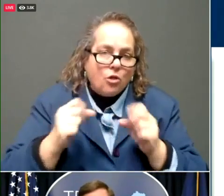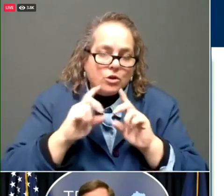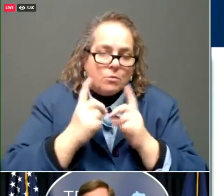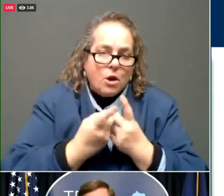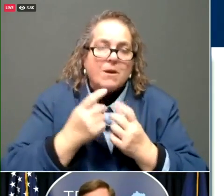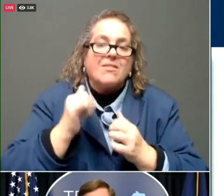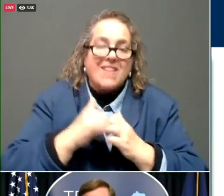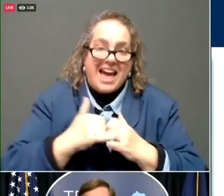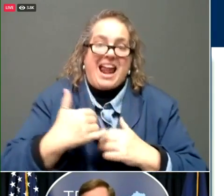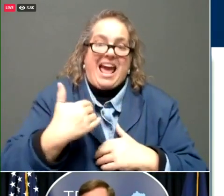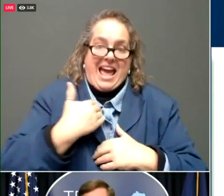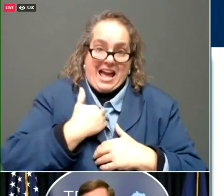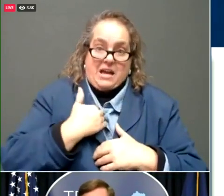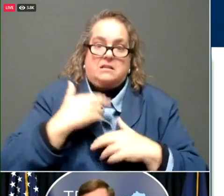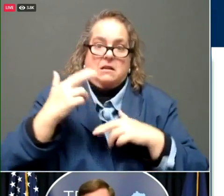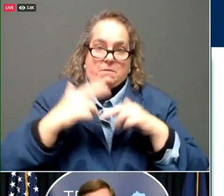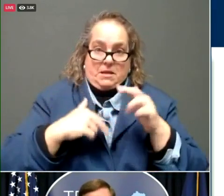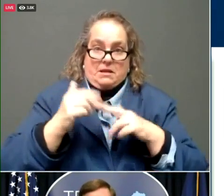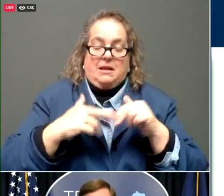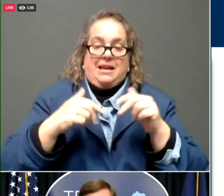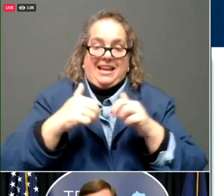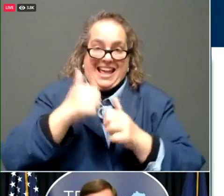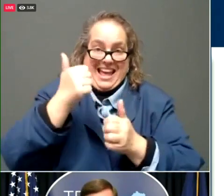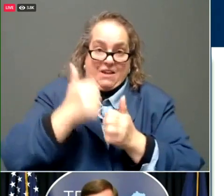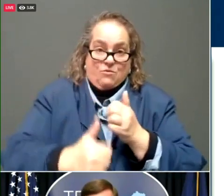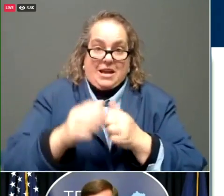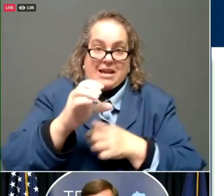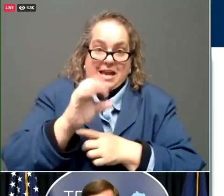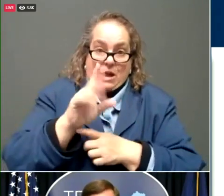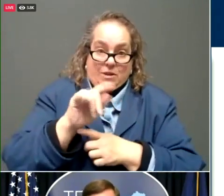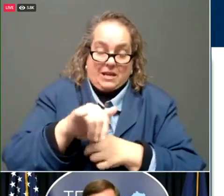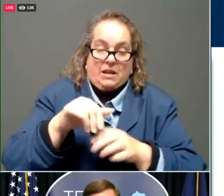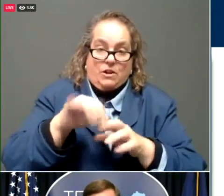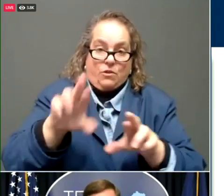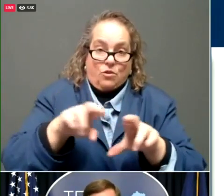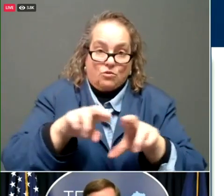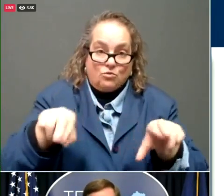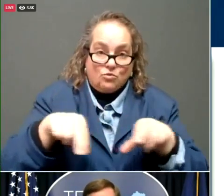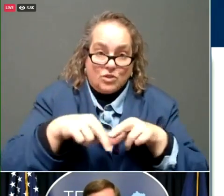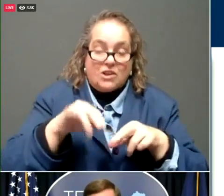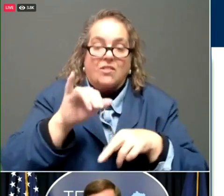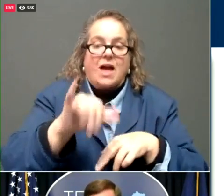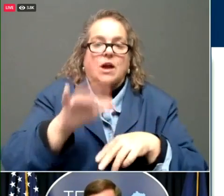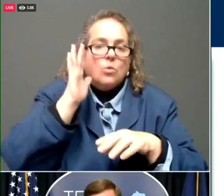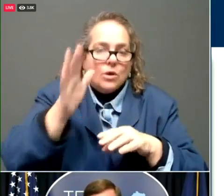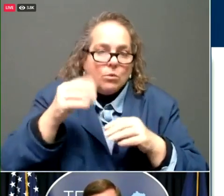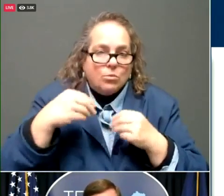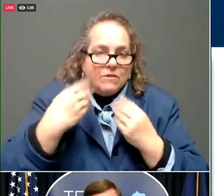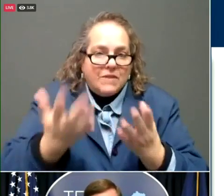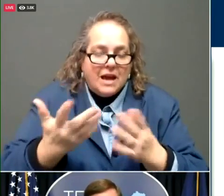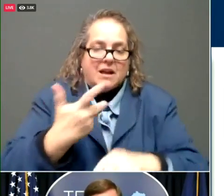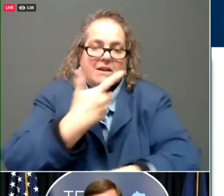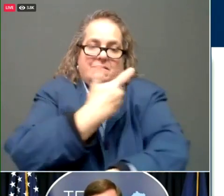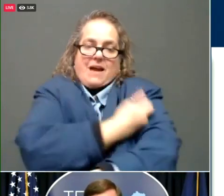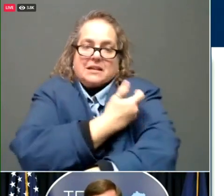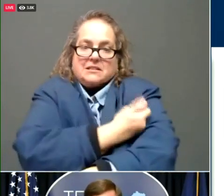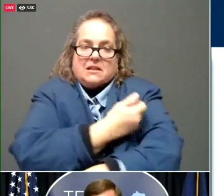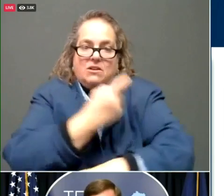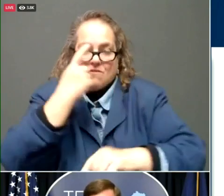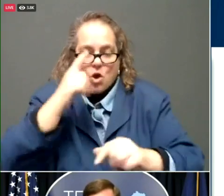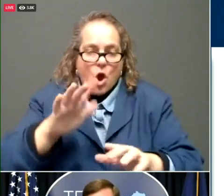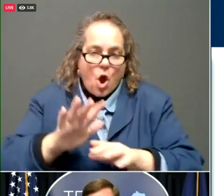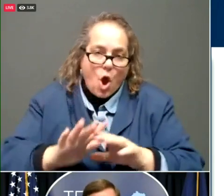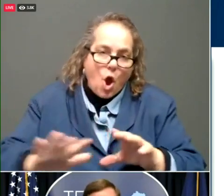places in every county in their region. This is going to provide vaccine all over